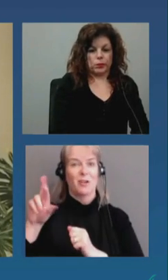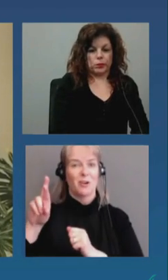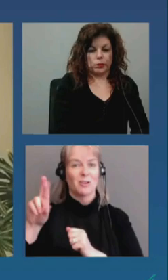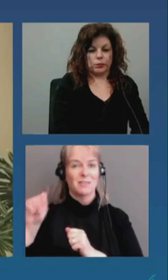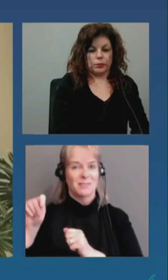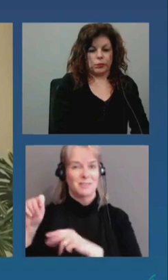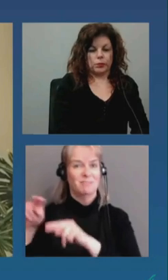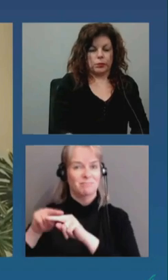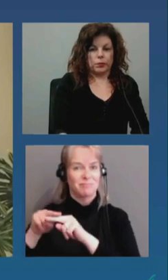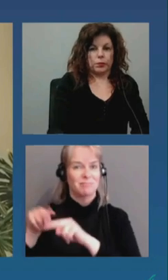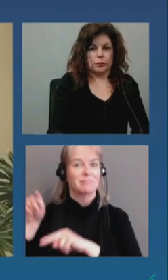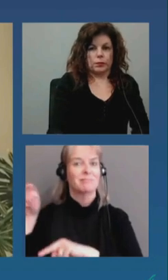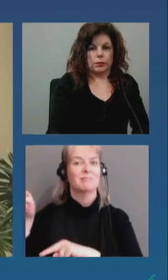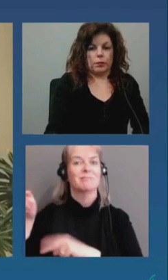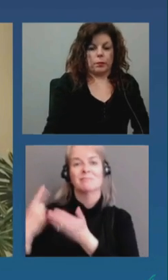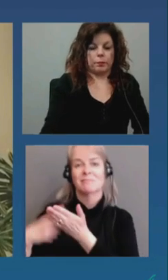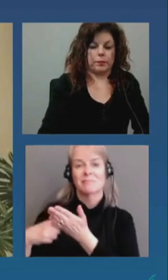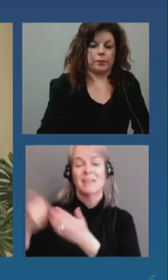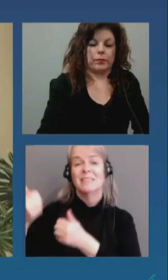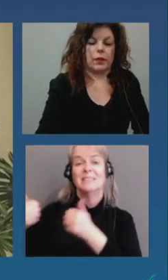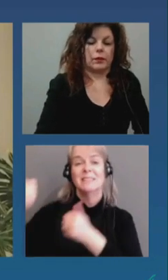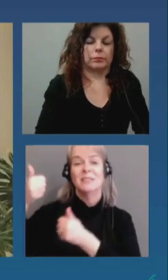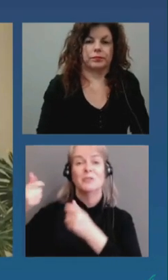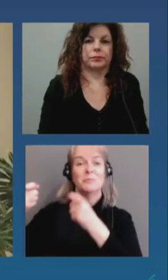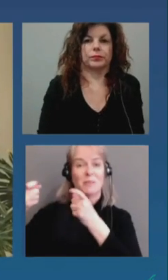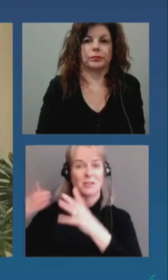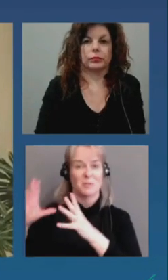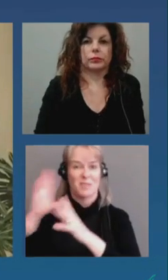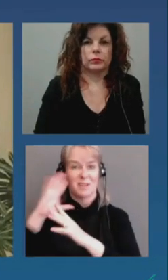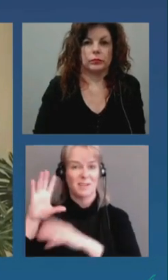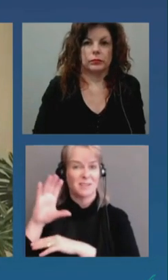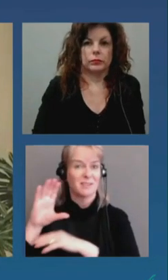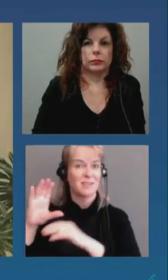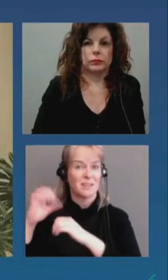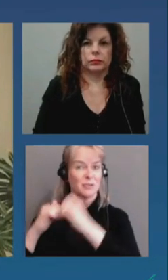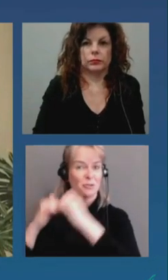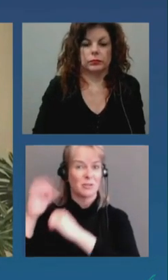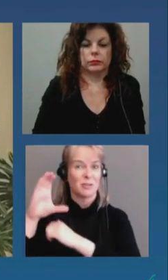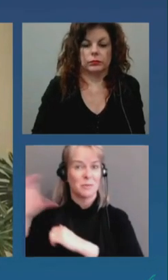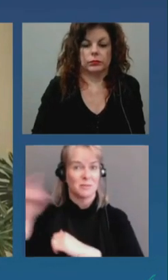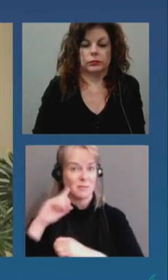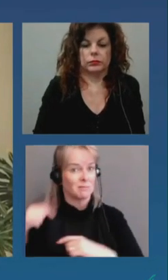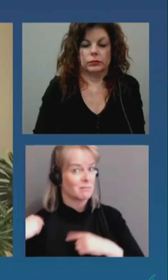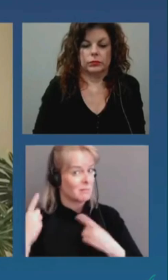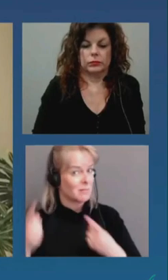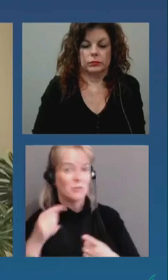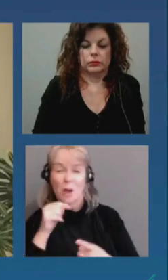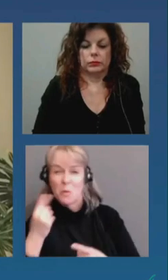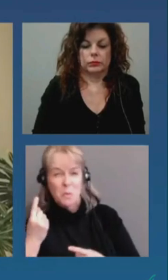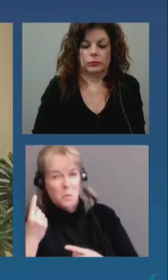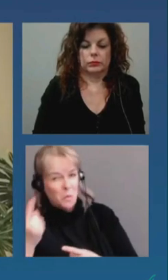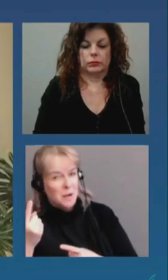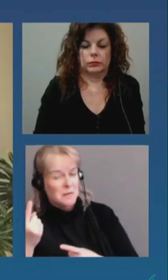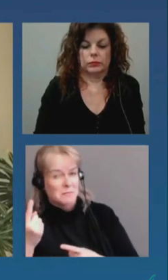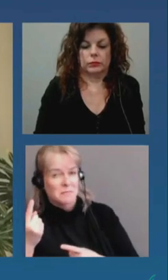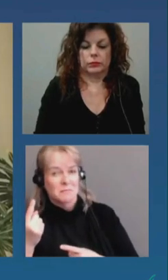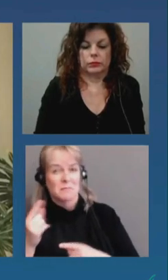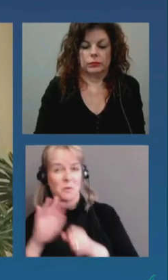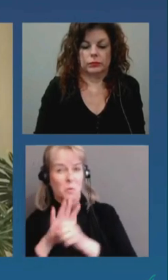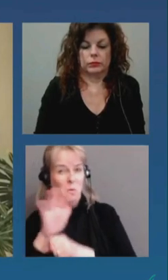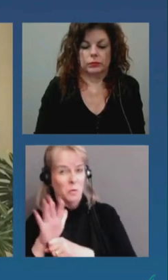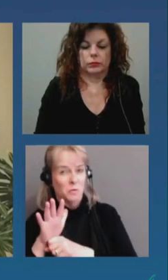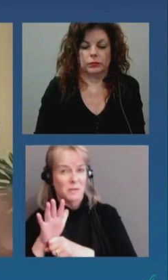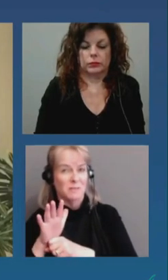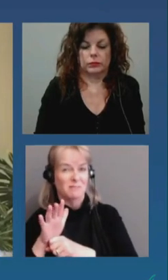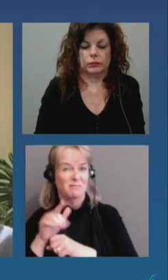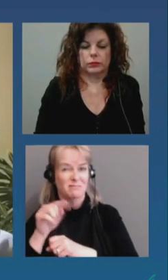proudly talked about that they have not had one single COVID-19 case on their worksite, and that's